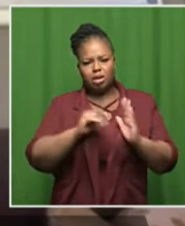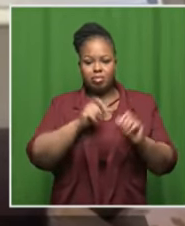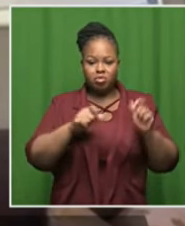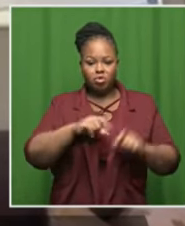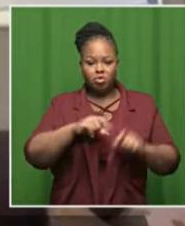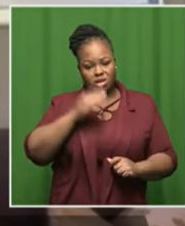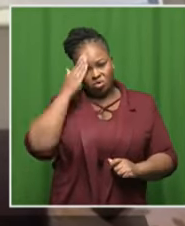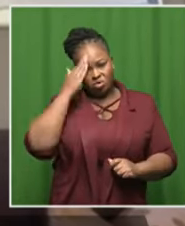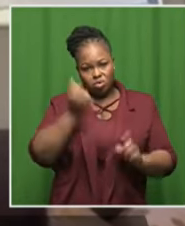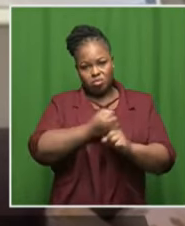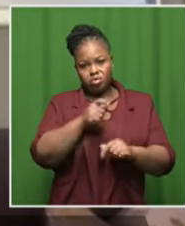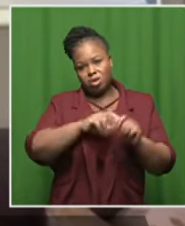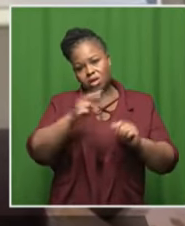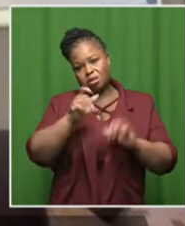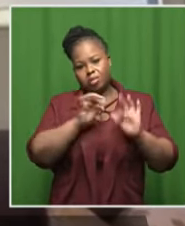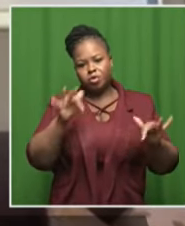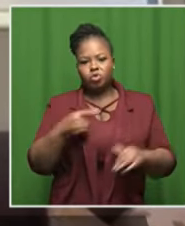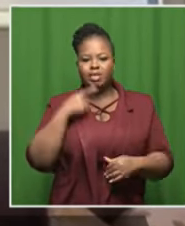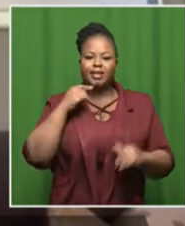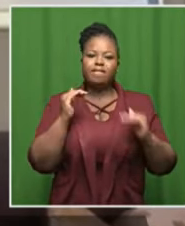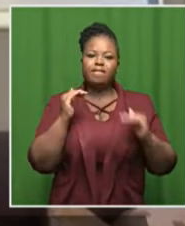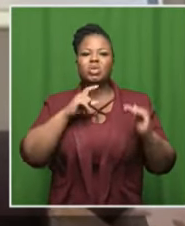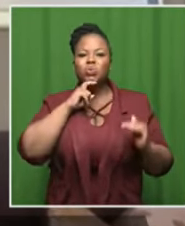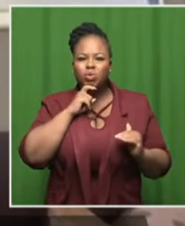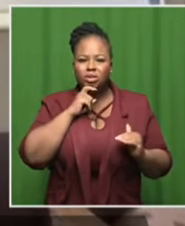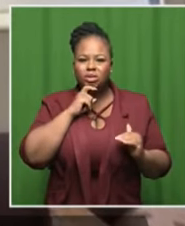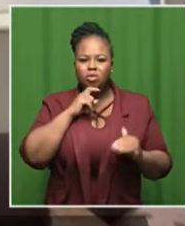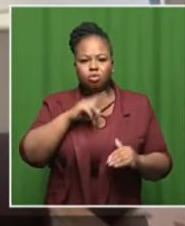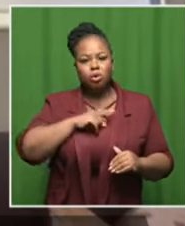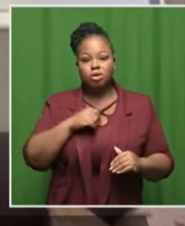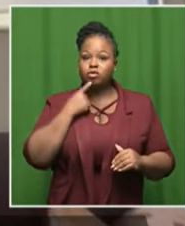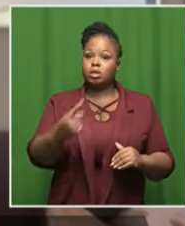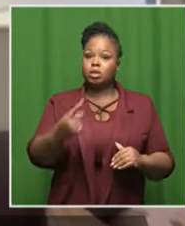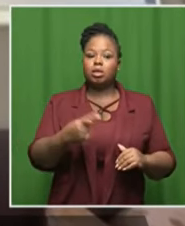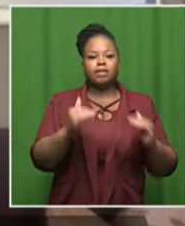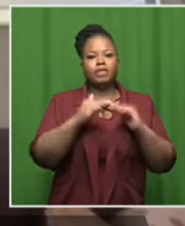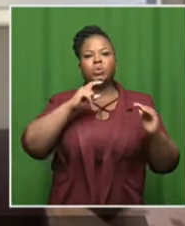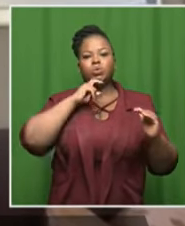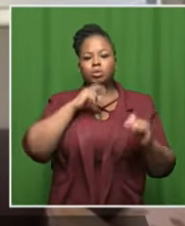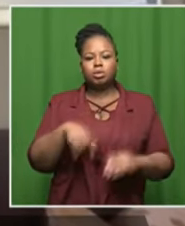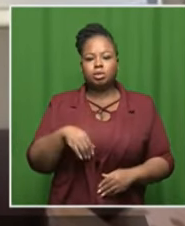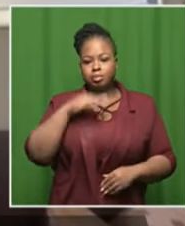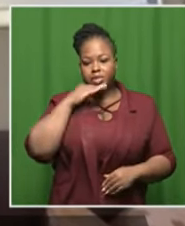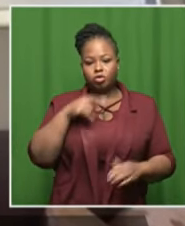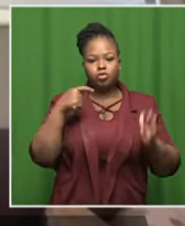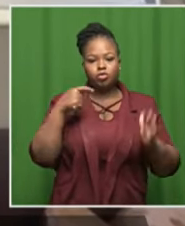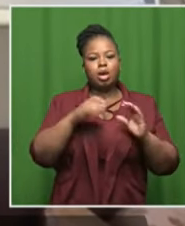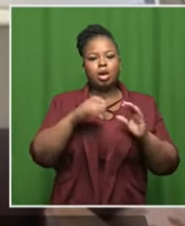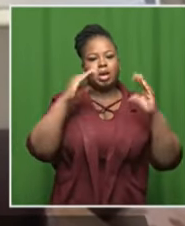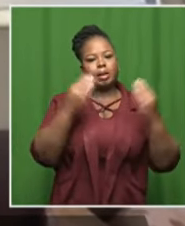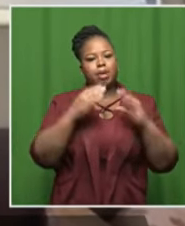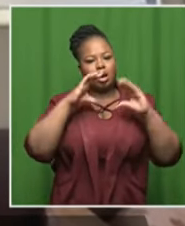that have been exploiting artists to say fair use for the work of doctors because once you say fair use you say if you go and buy a burger